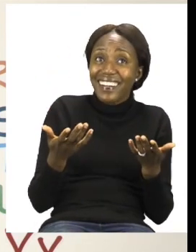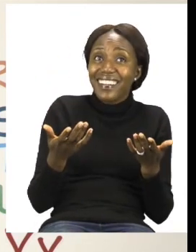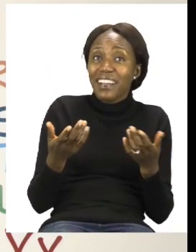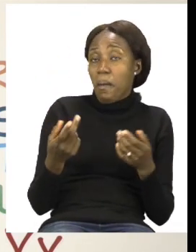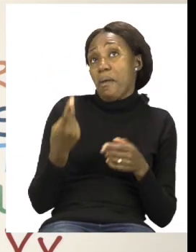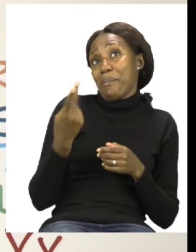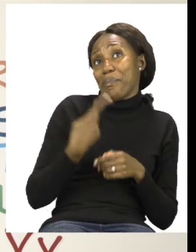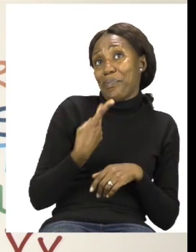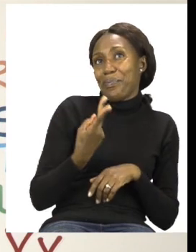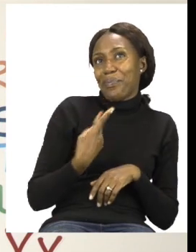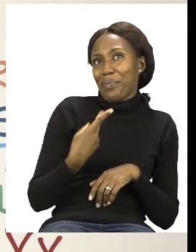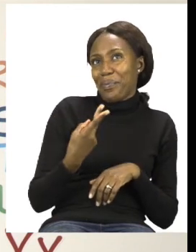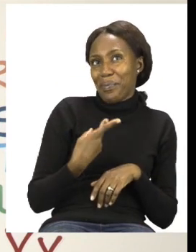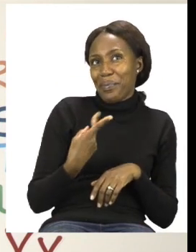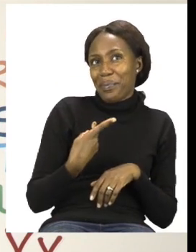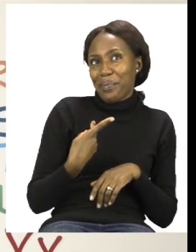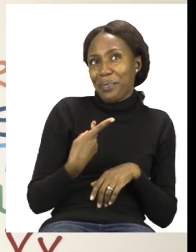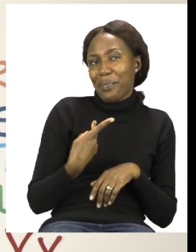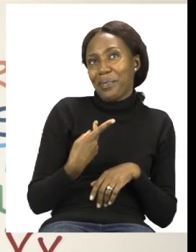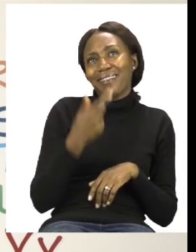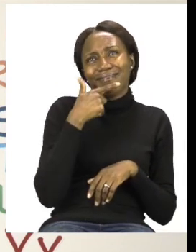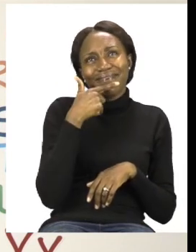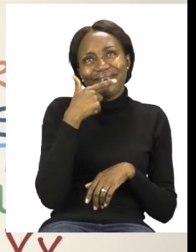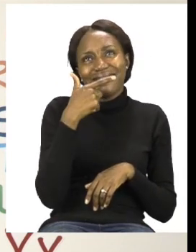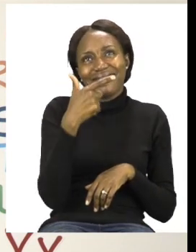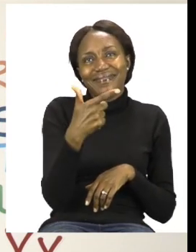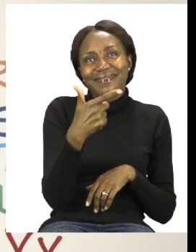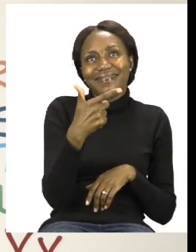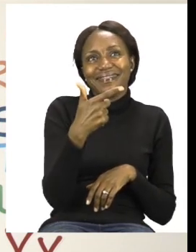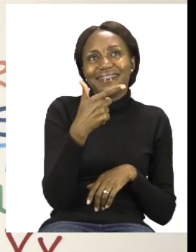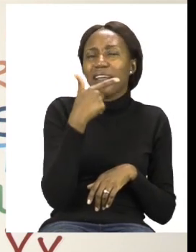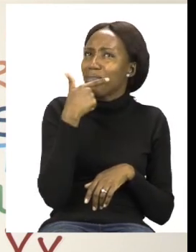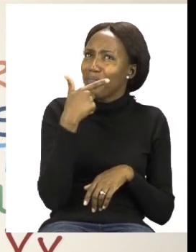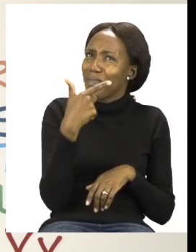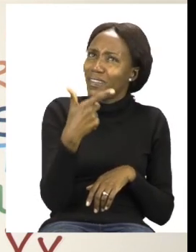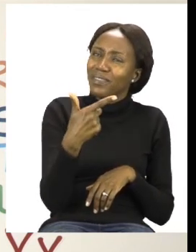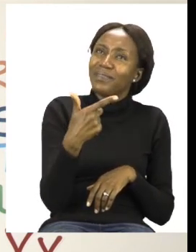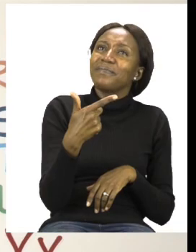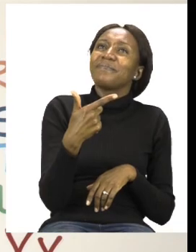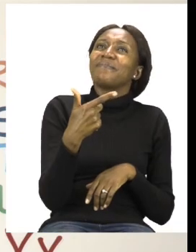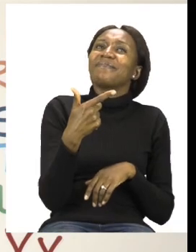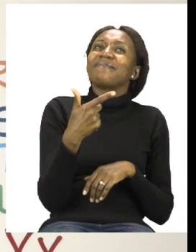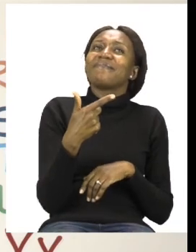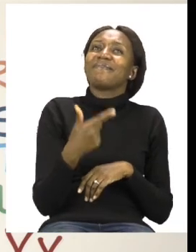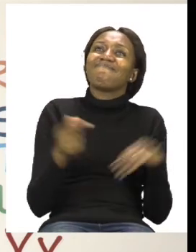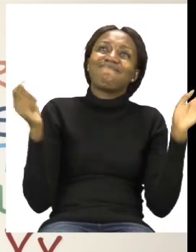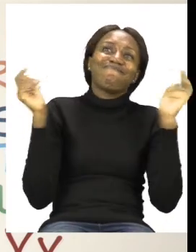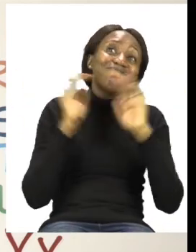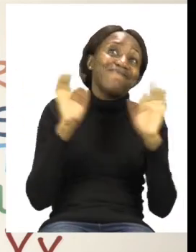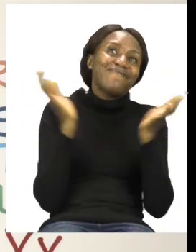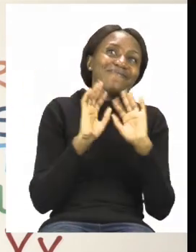from Sashi and I, we would like to say thank you for joining us today. And... Goodbye!